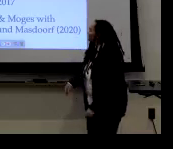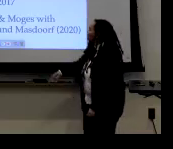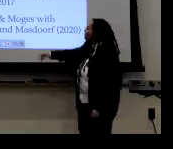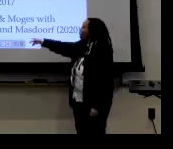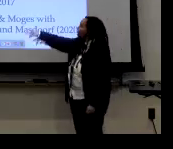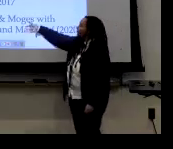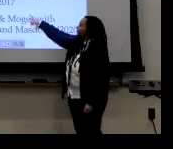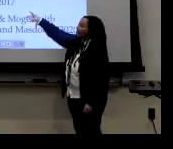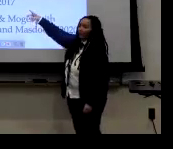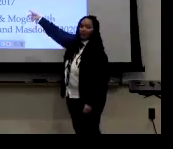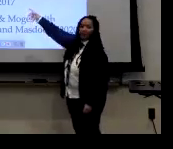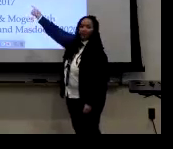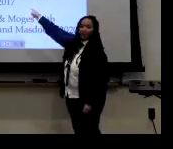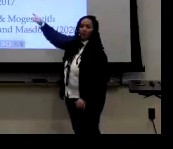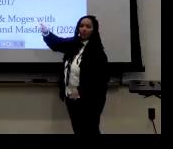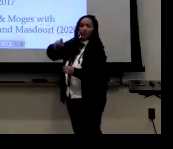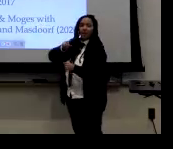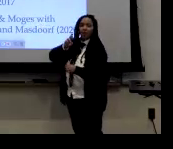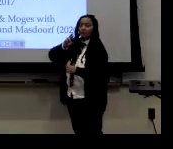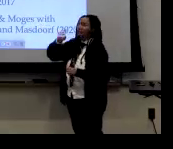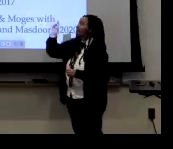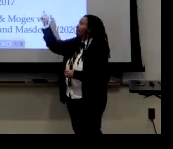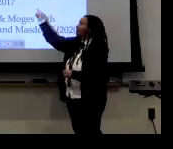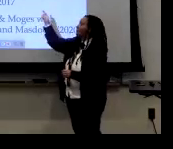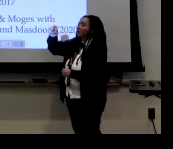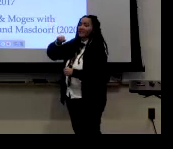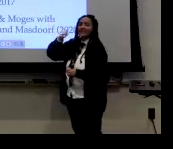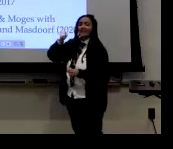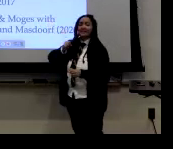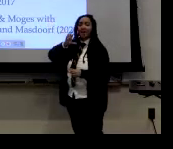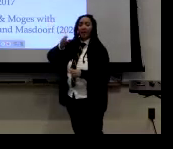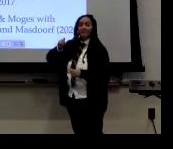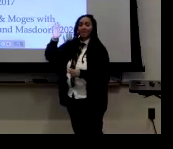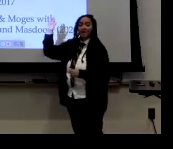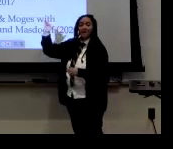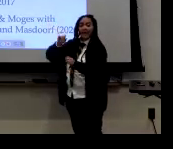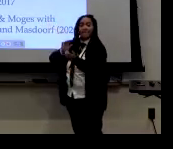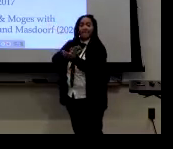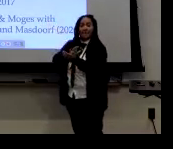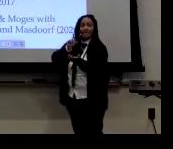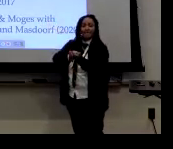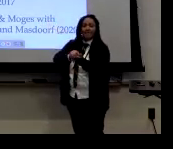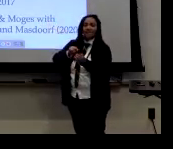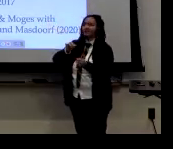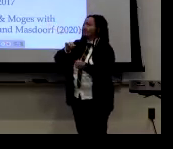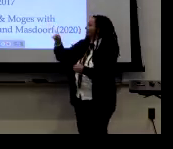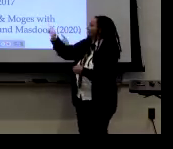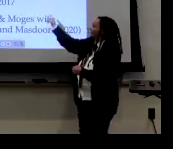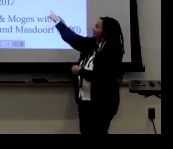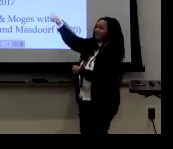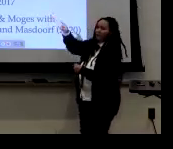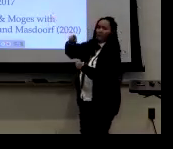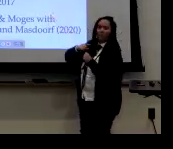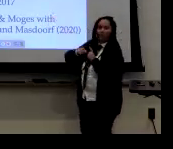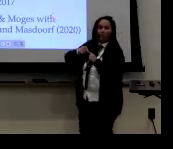that he studies in his research. This next resource is a